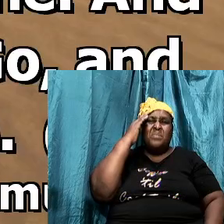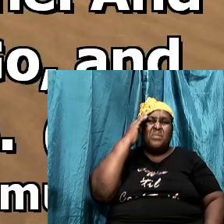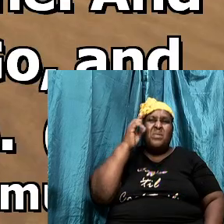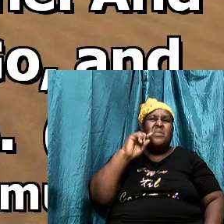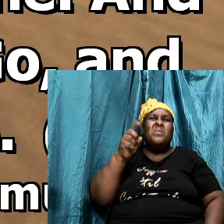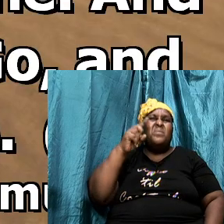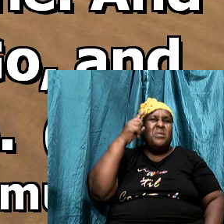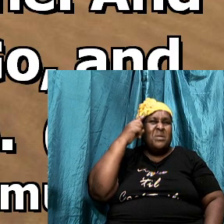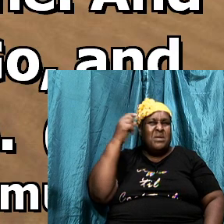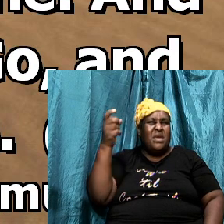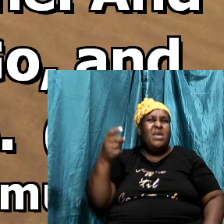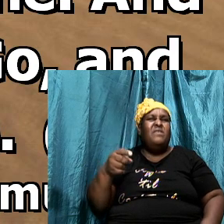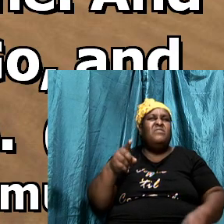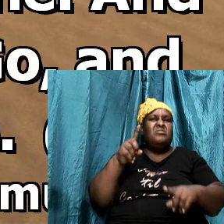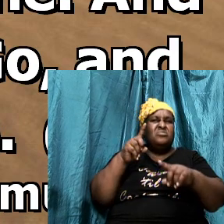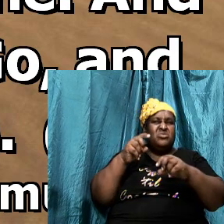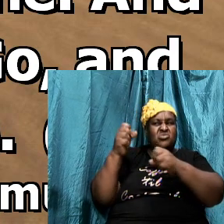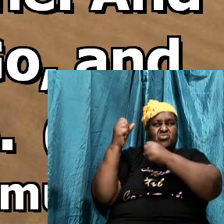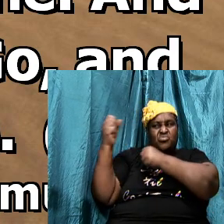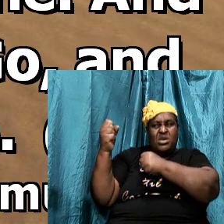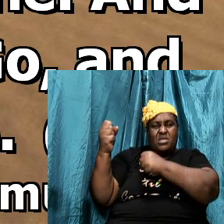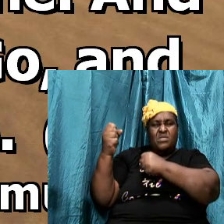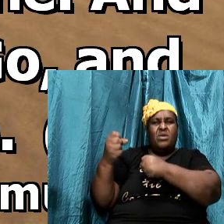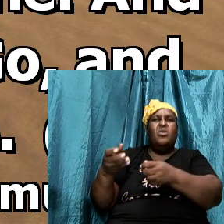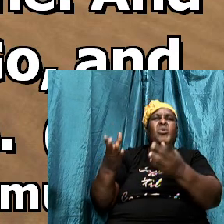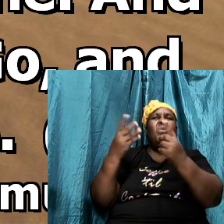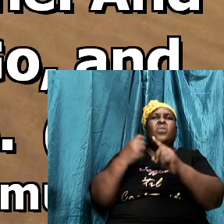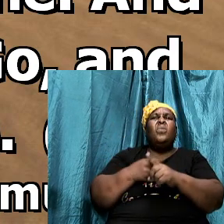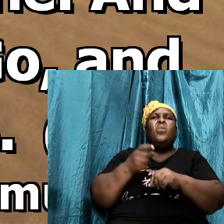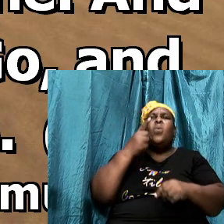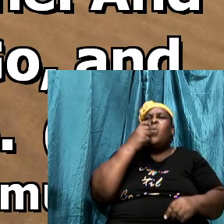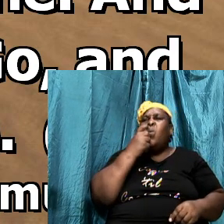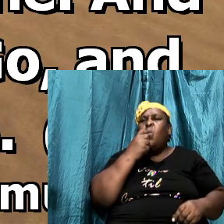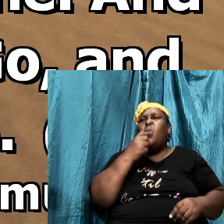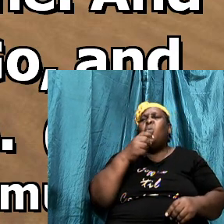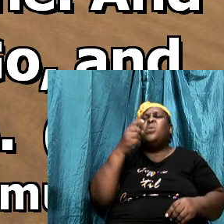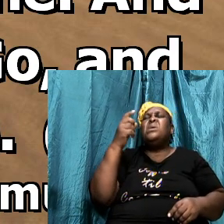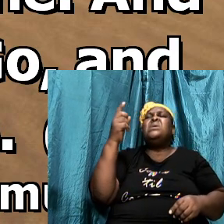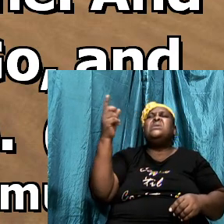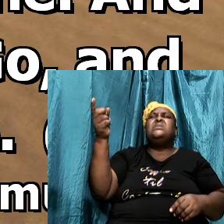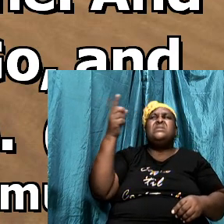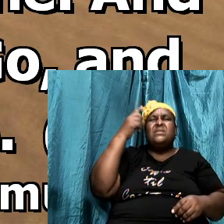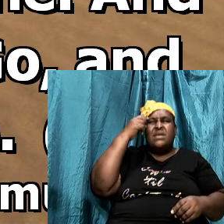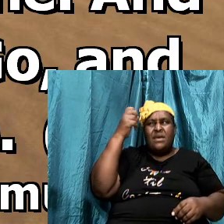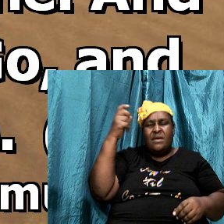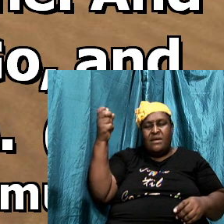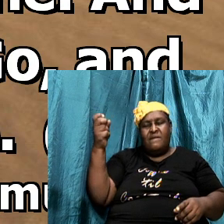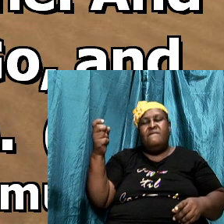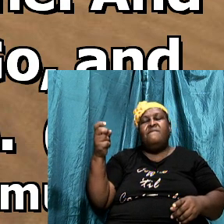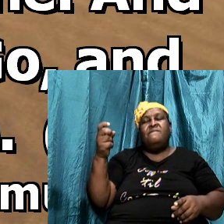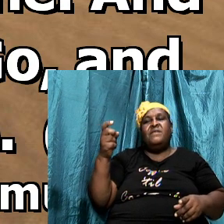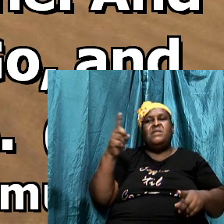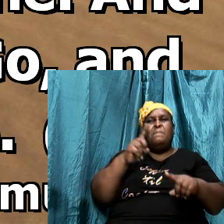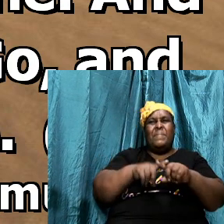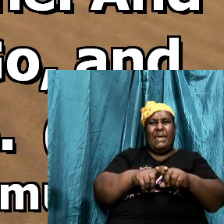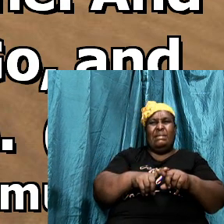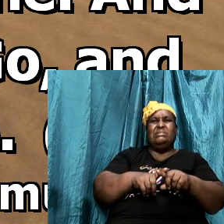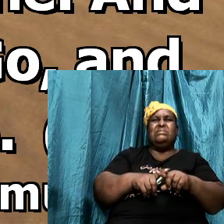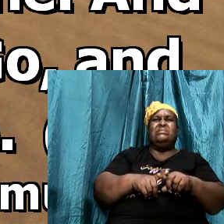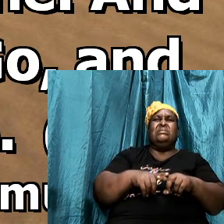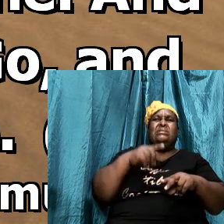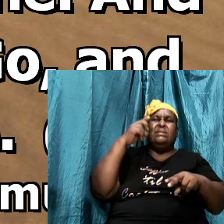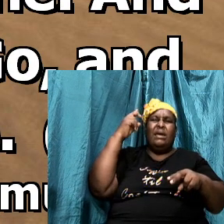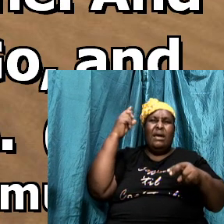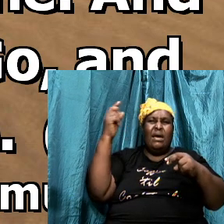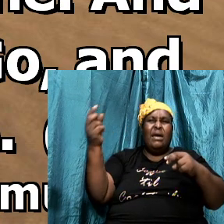David's strength came from, this is where we recognize who David attributed his victory to.